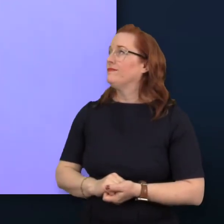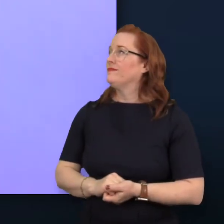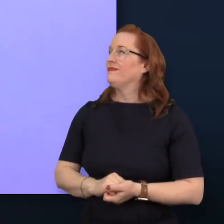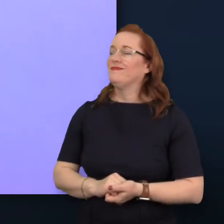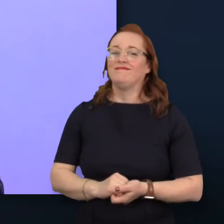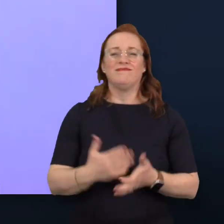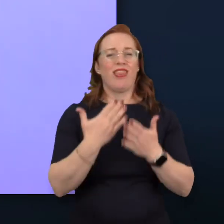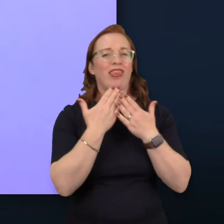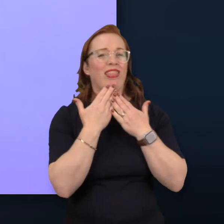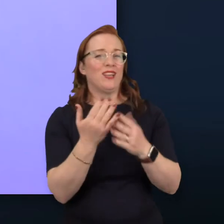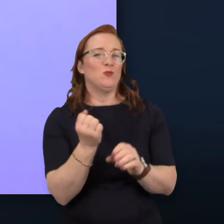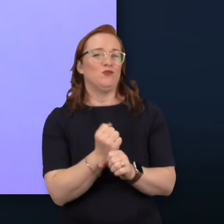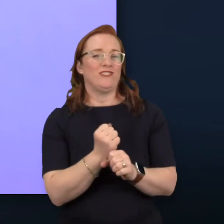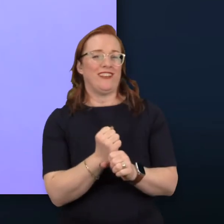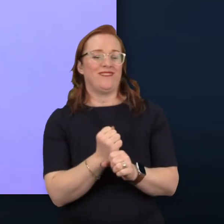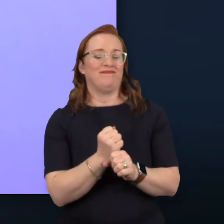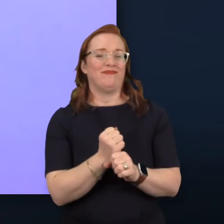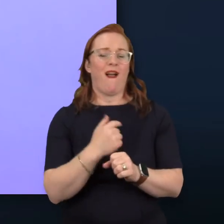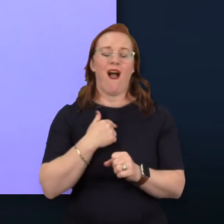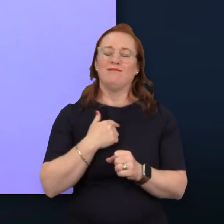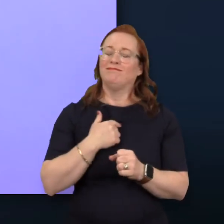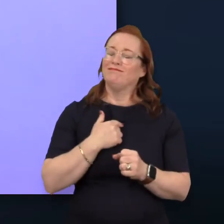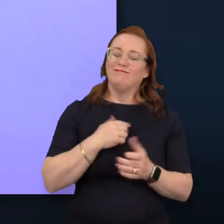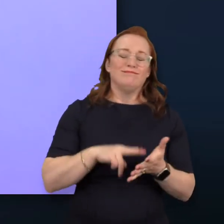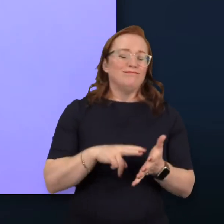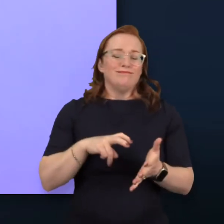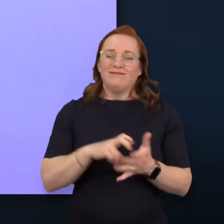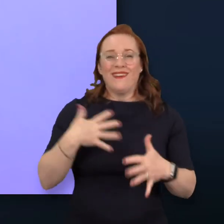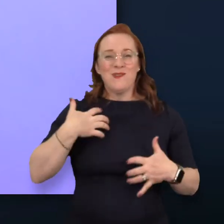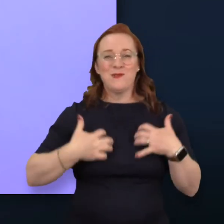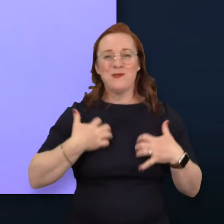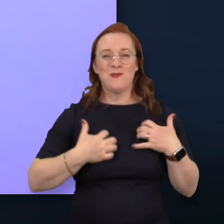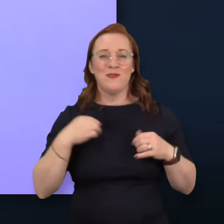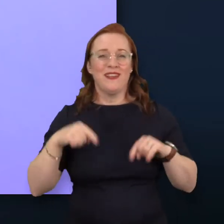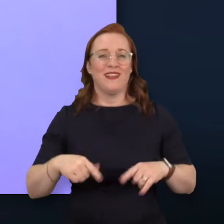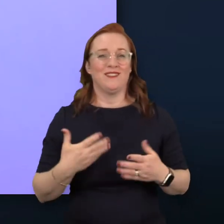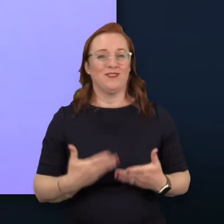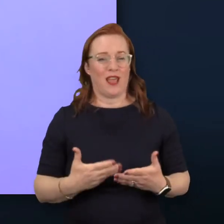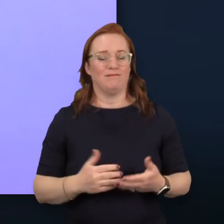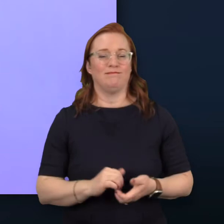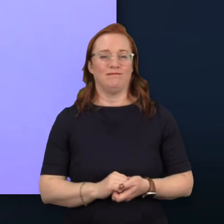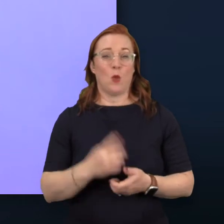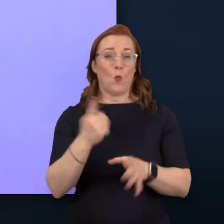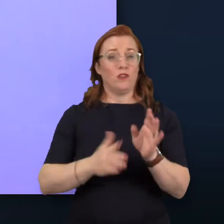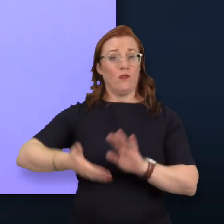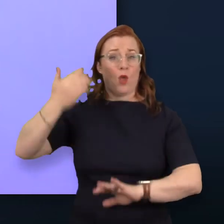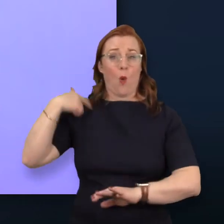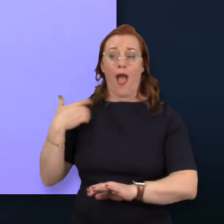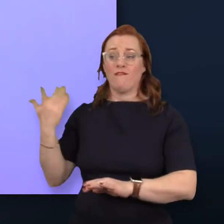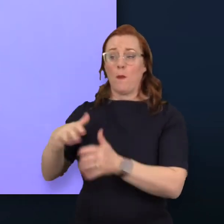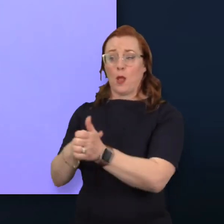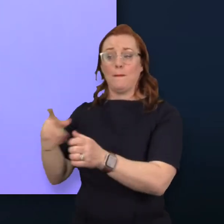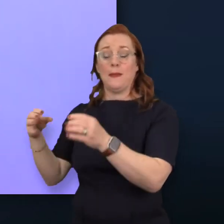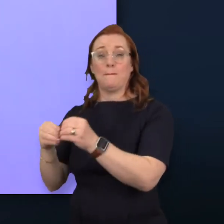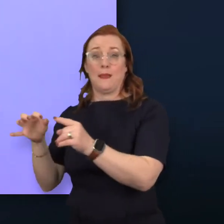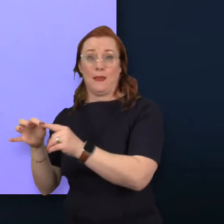Thank you Georgina. I'm delighted and excited to be here today. A year ago I joined GAIN